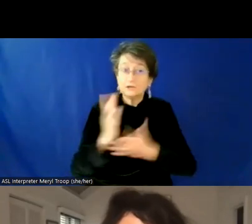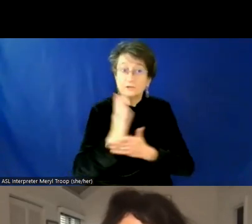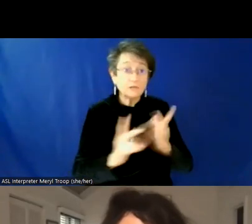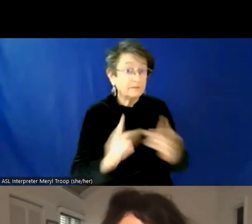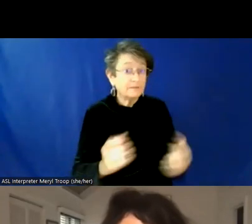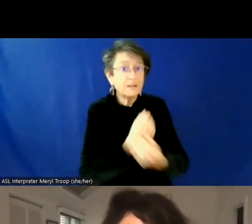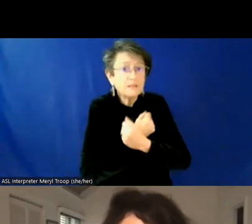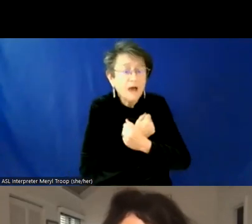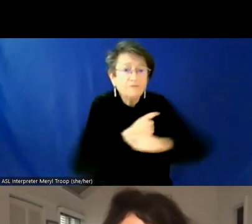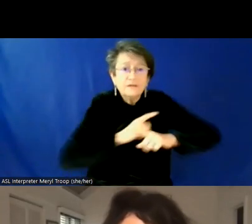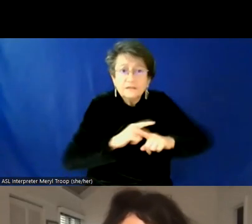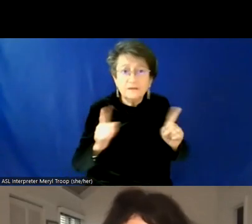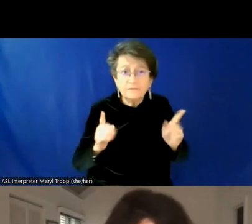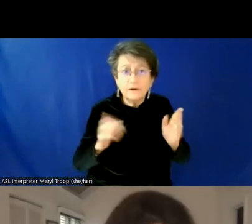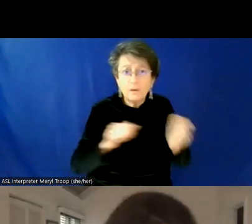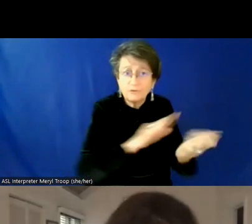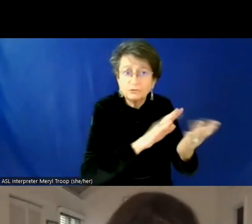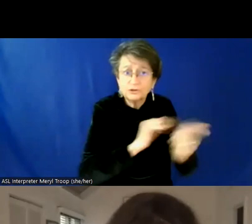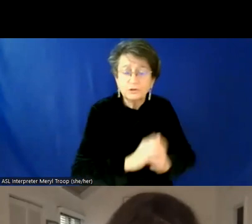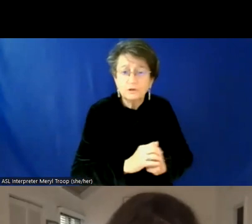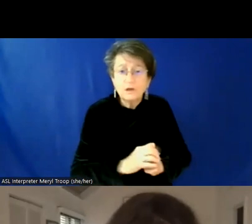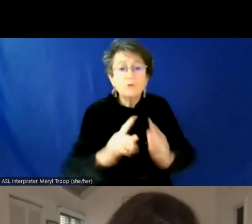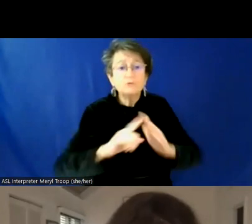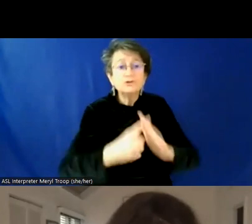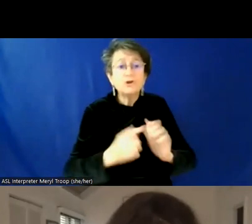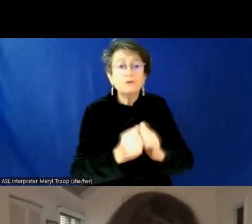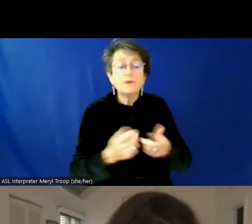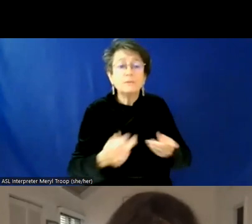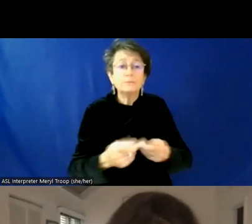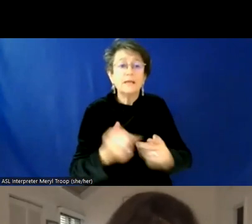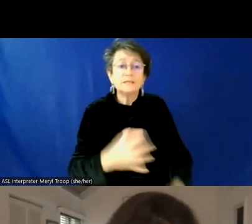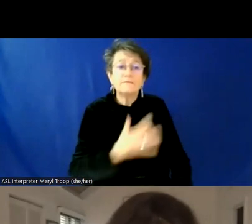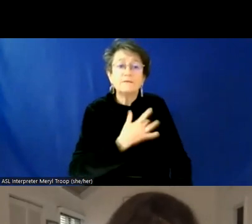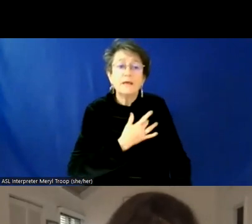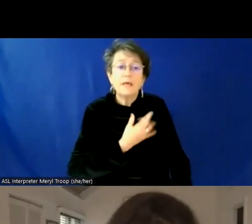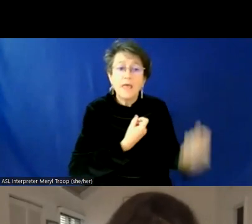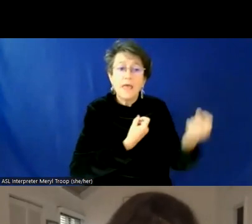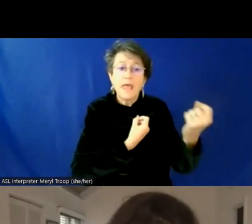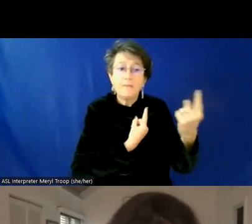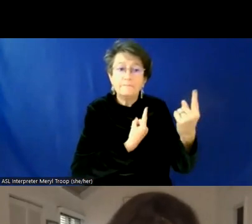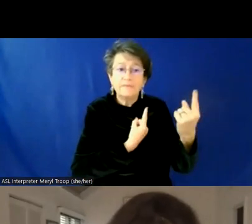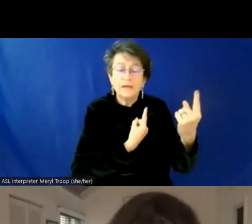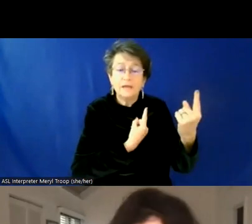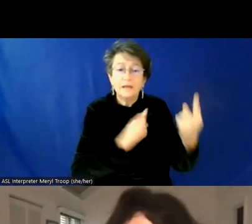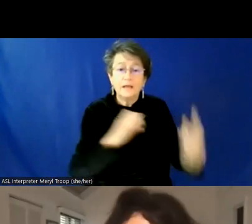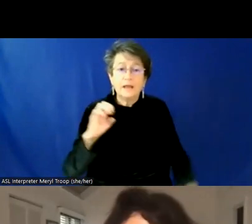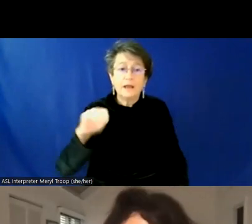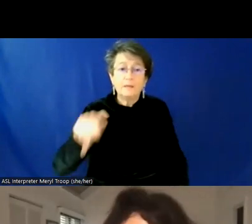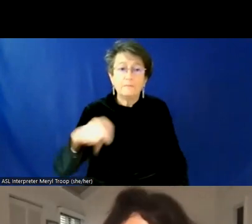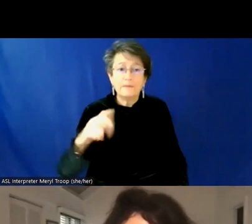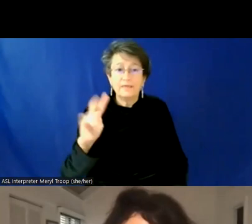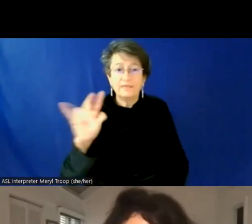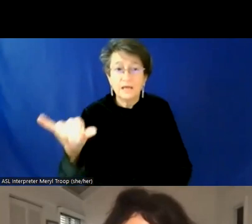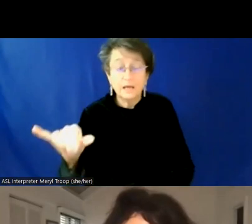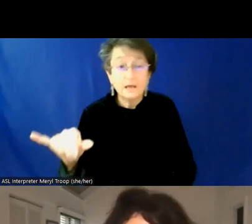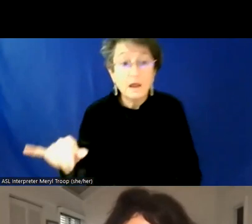Uh, and that, uh, you know, it got us starting from this place of empathy of like, well, I can understand, uh, how someone, even if their